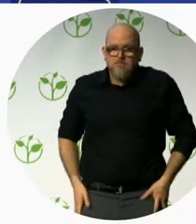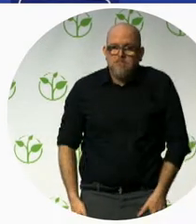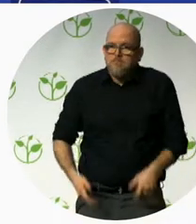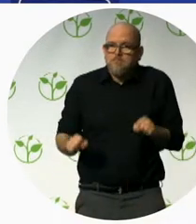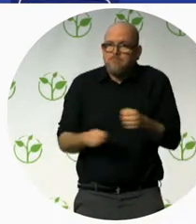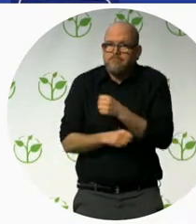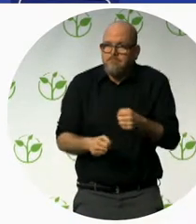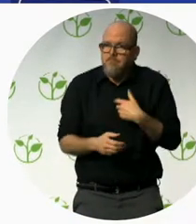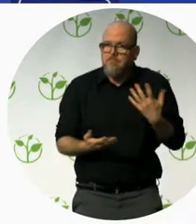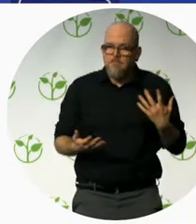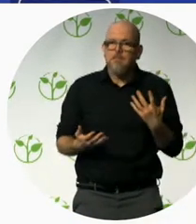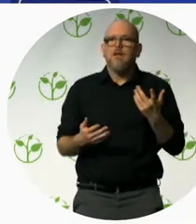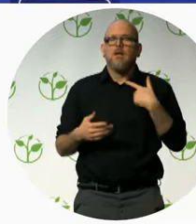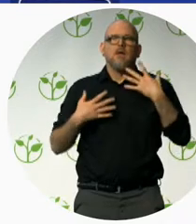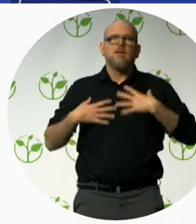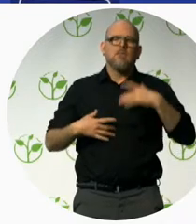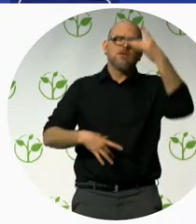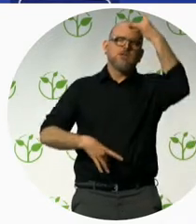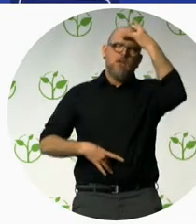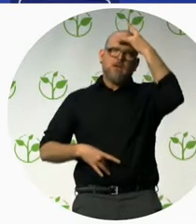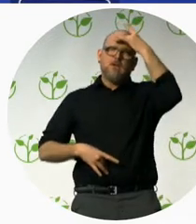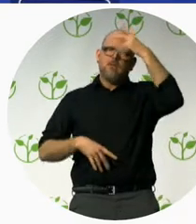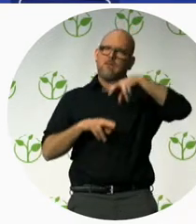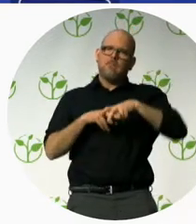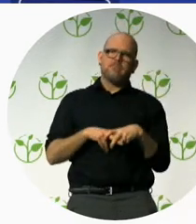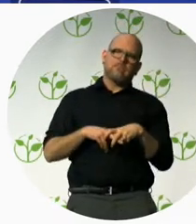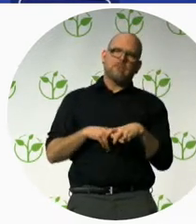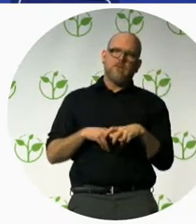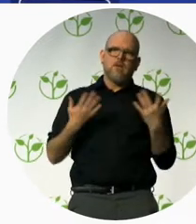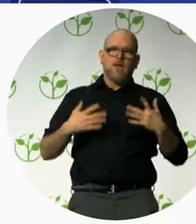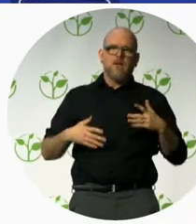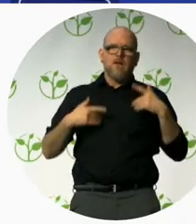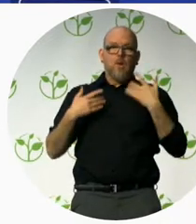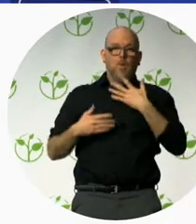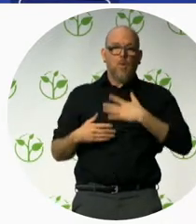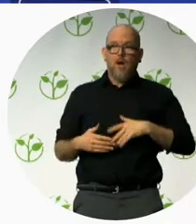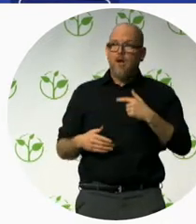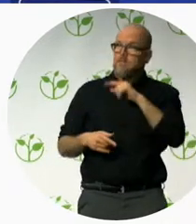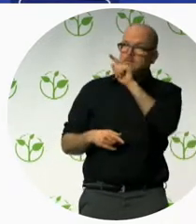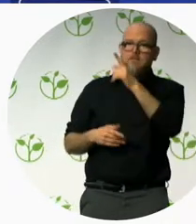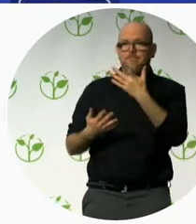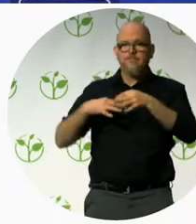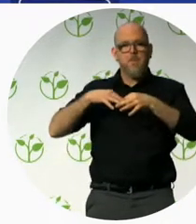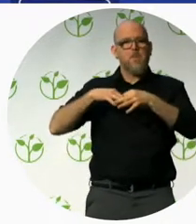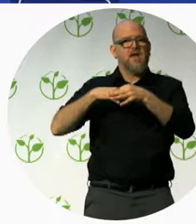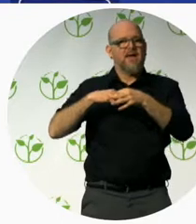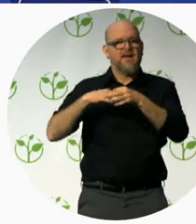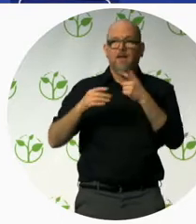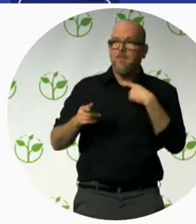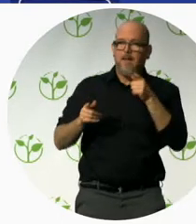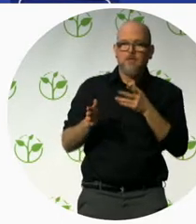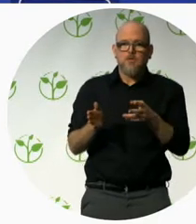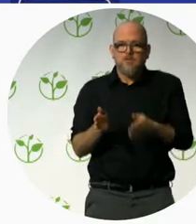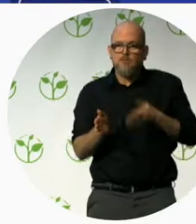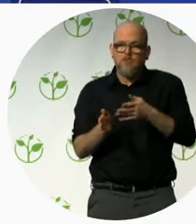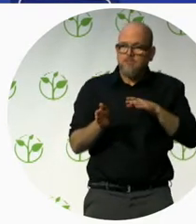Malmö, and I was going to take a plane from Stockholm to Copenhagen and then the train. Then I was going into